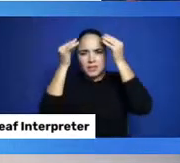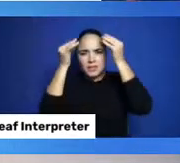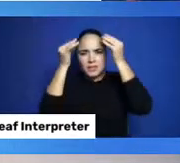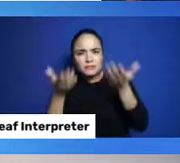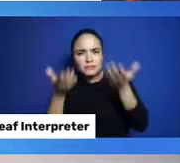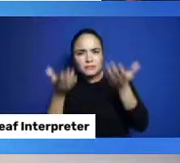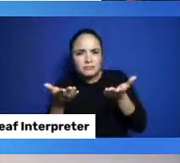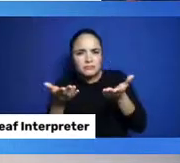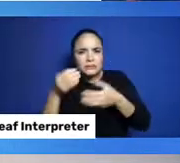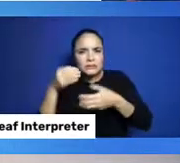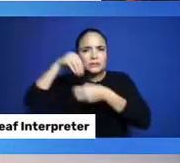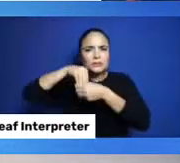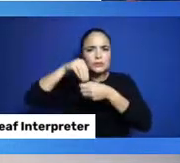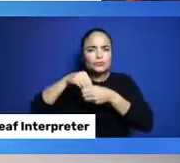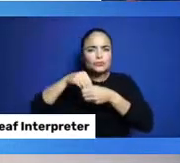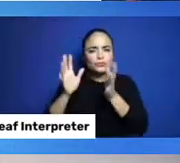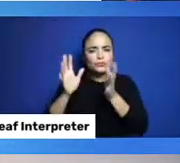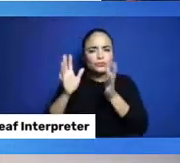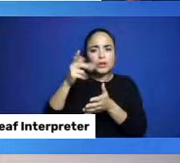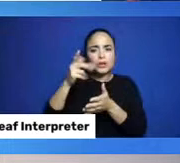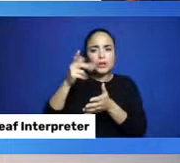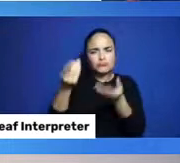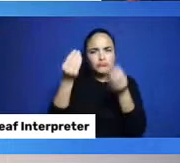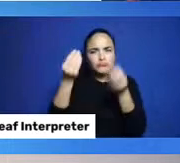How do First Nations keep good airflow?